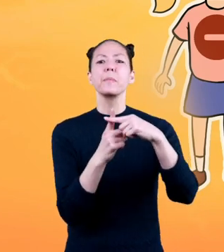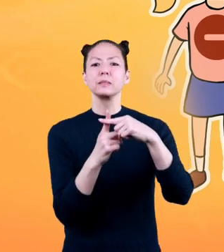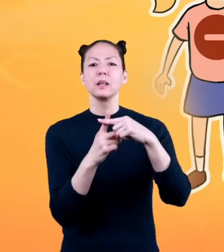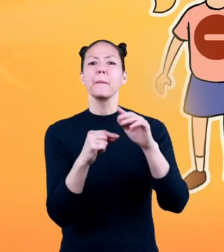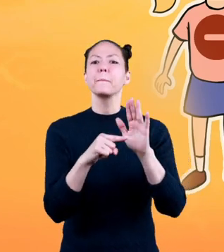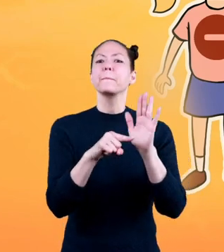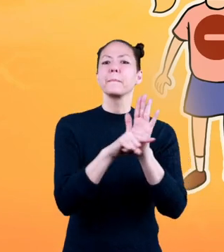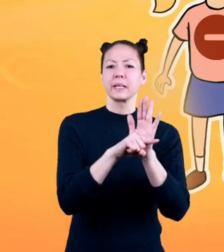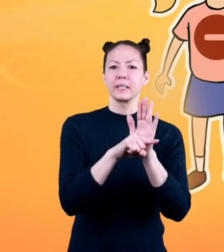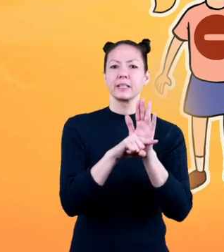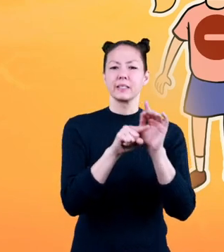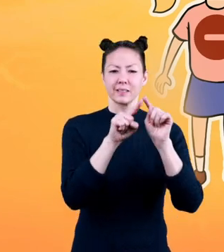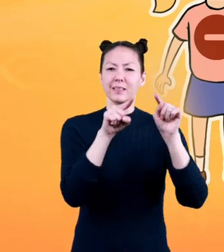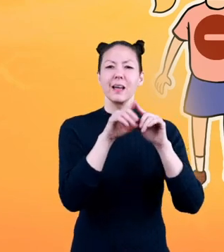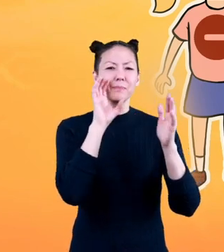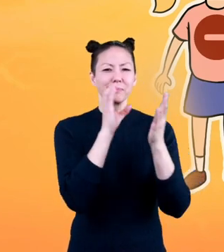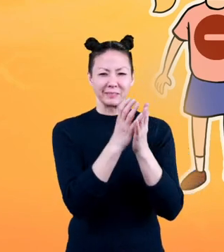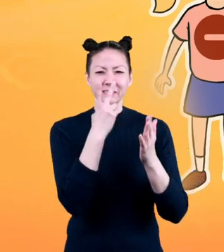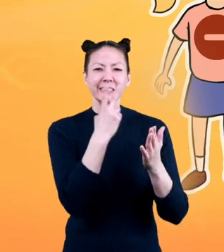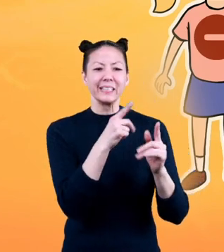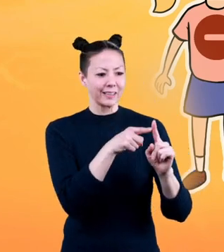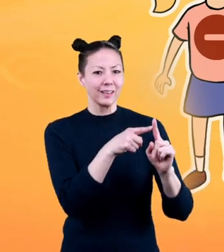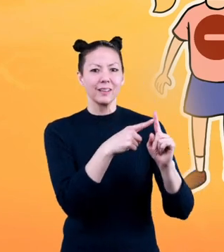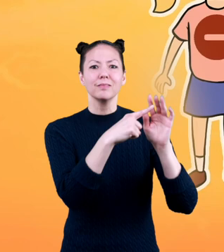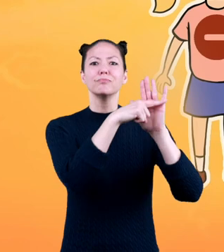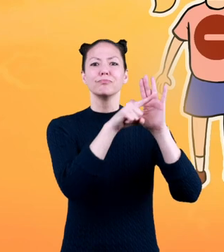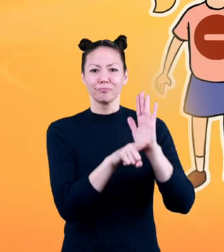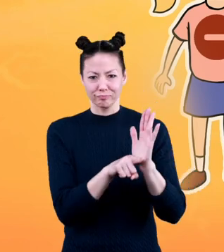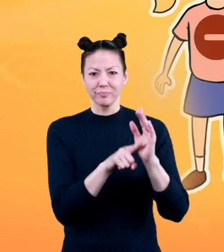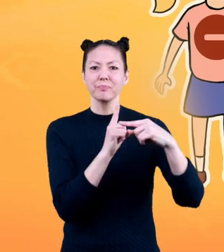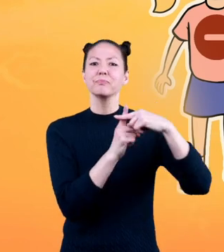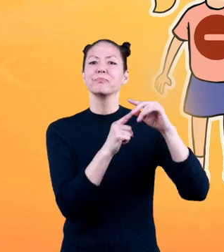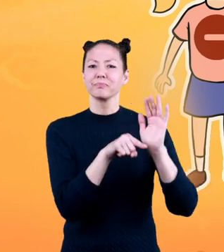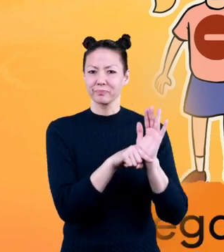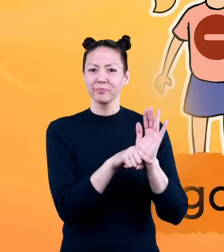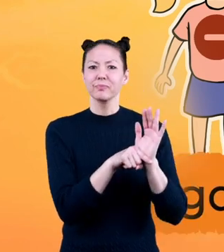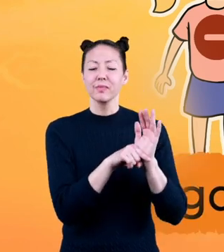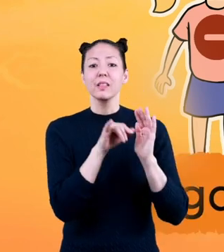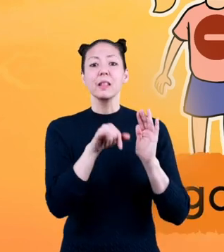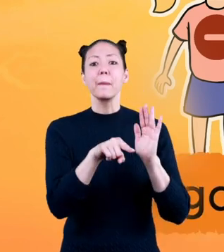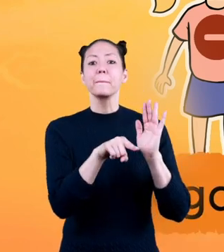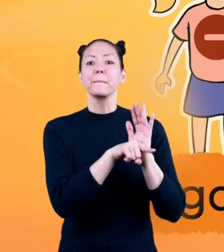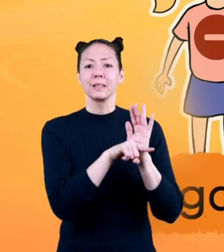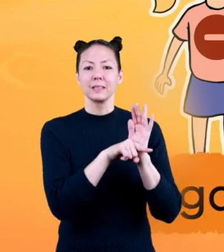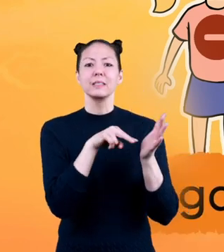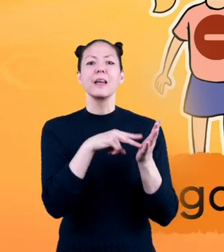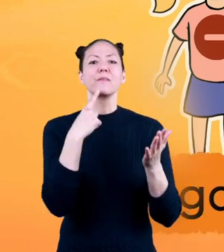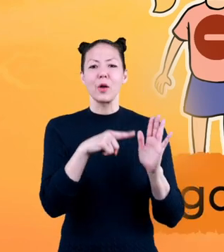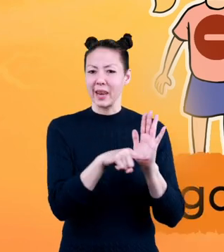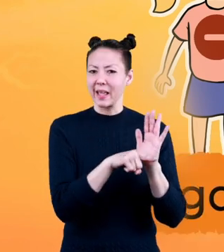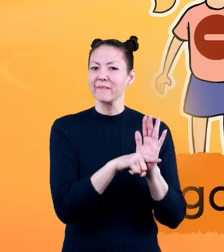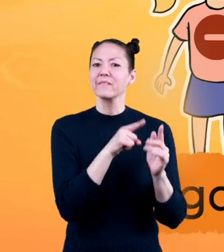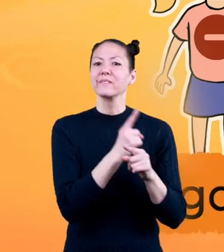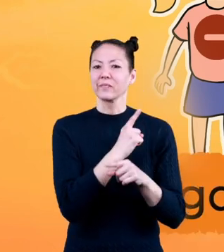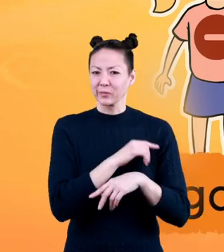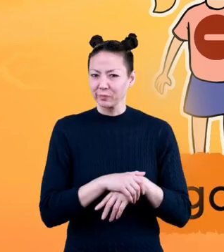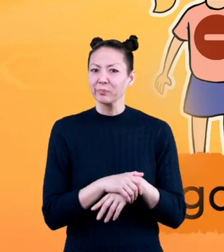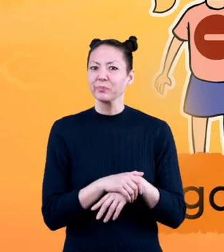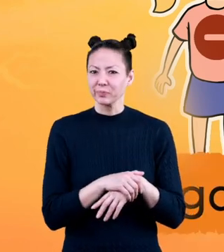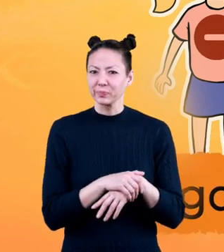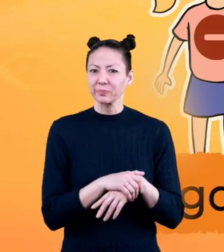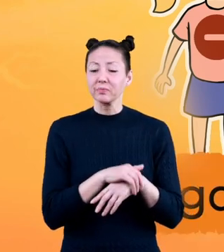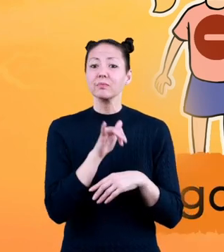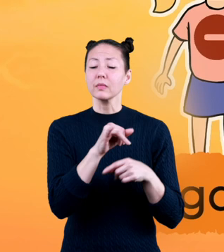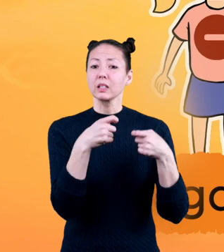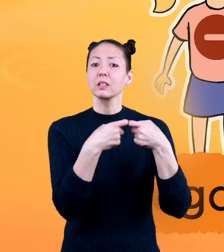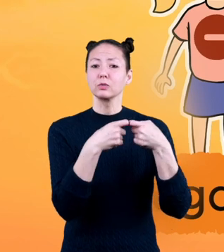minus sign on them. The plus sign stands for positive and the minus sign stands for negative. The